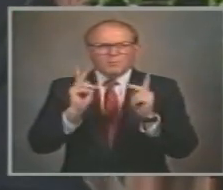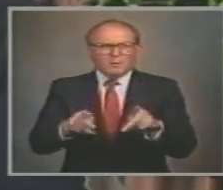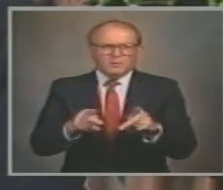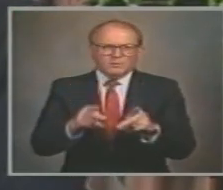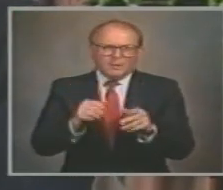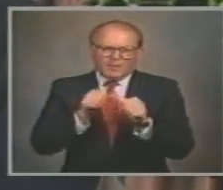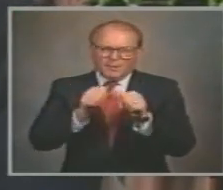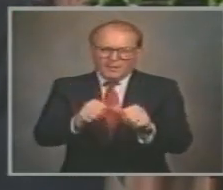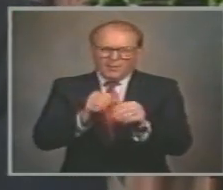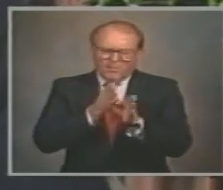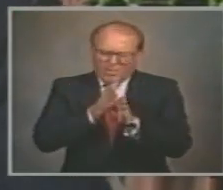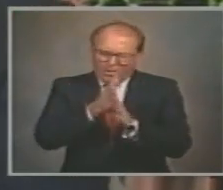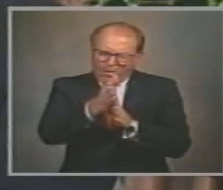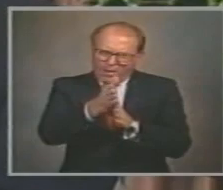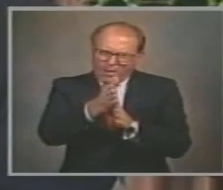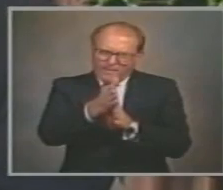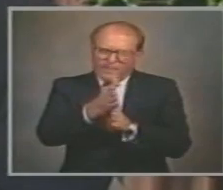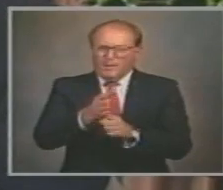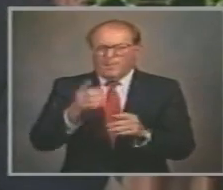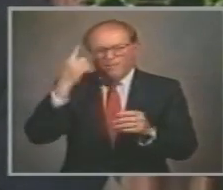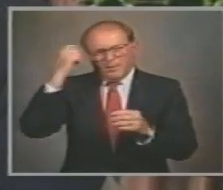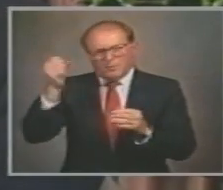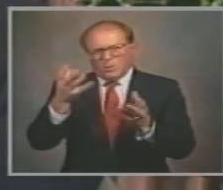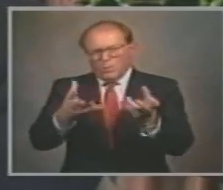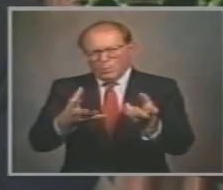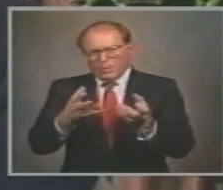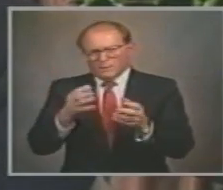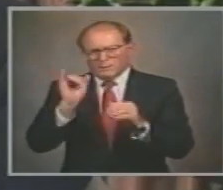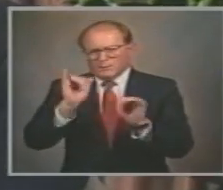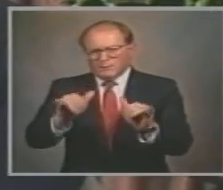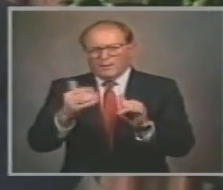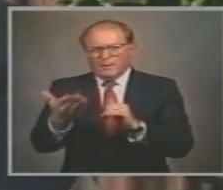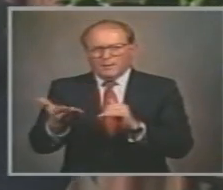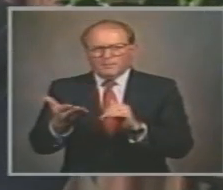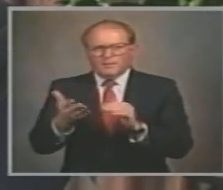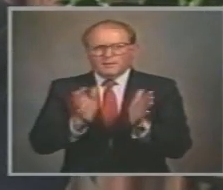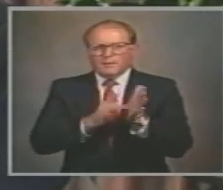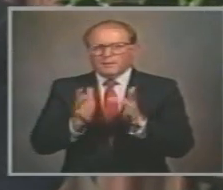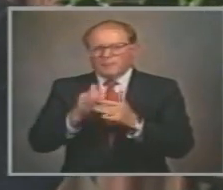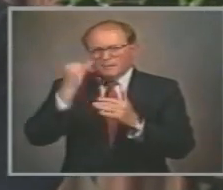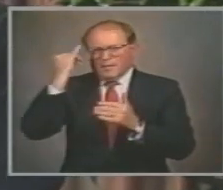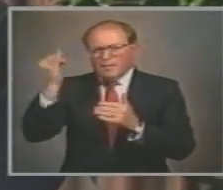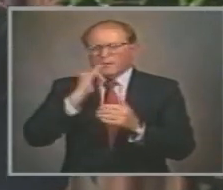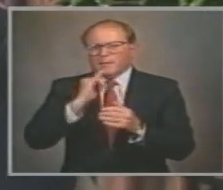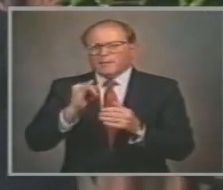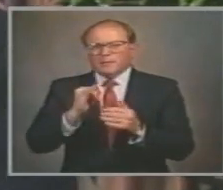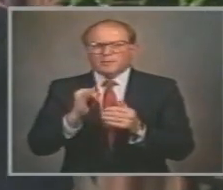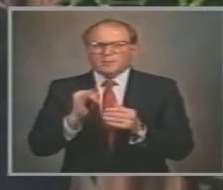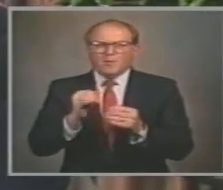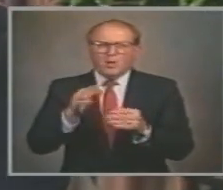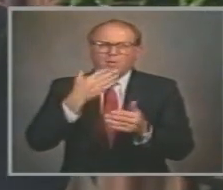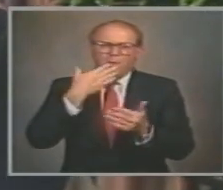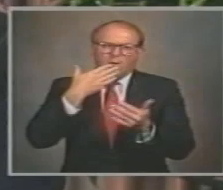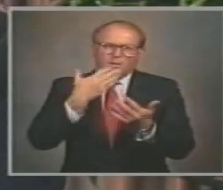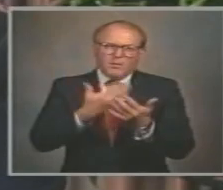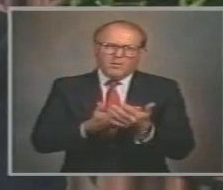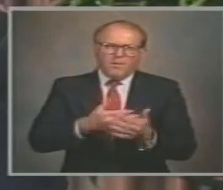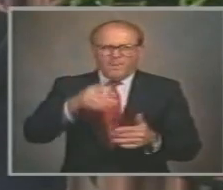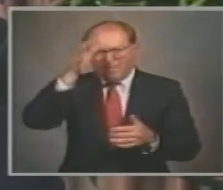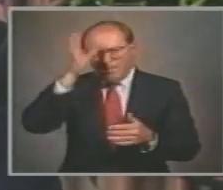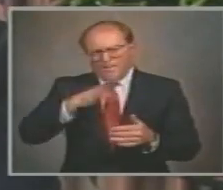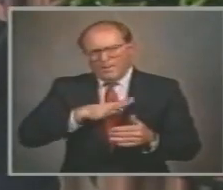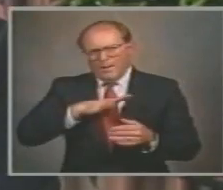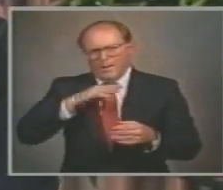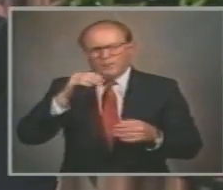lines Because he wants To stay in the lines His thought is That a good man Out of the good